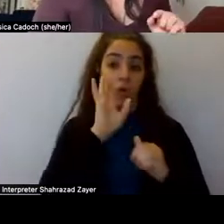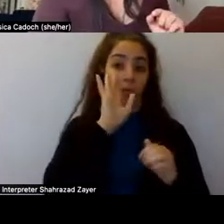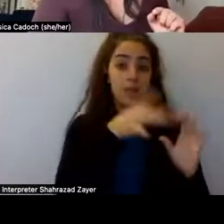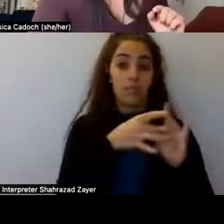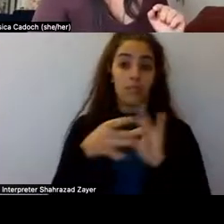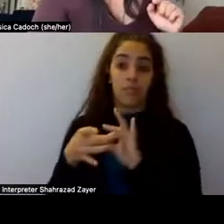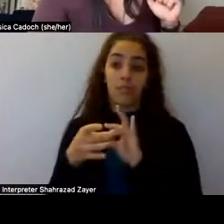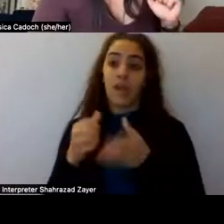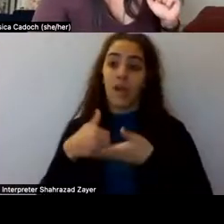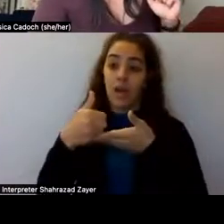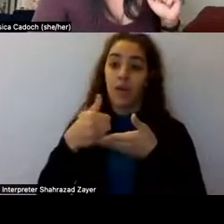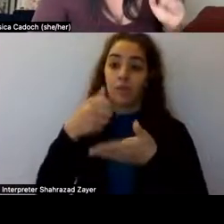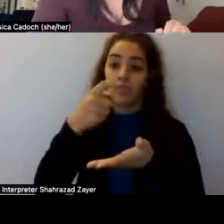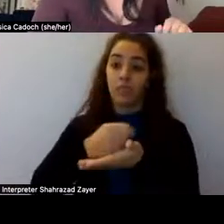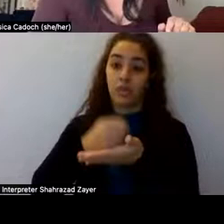if you can hear this.